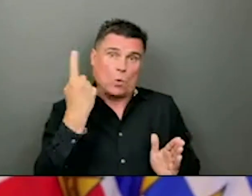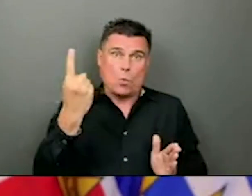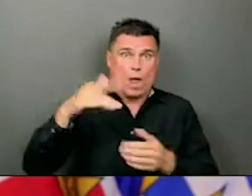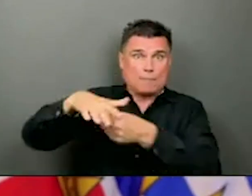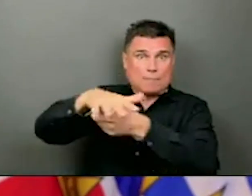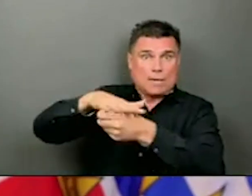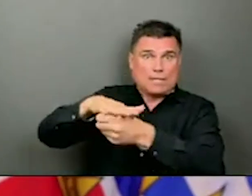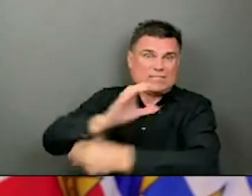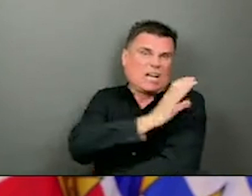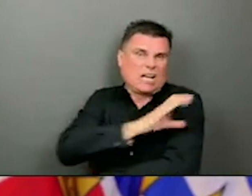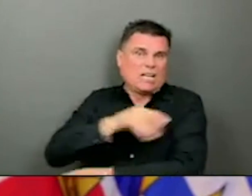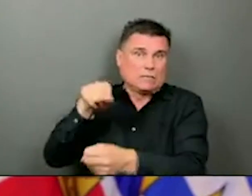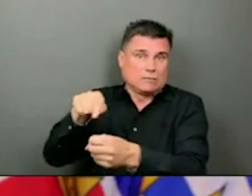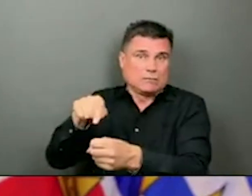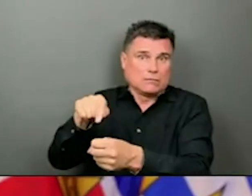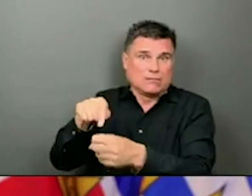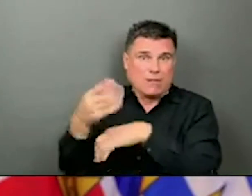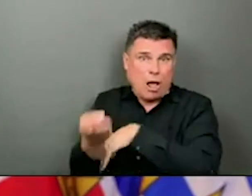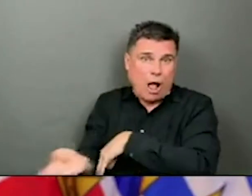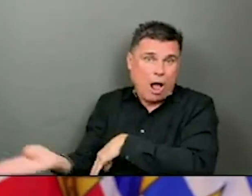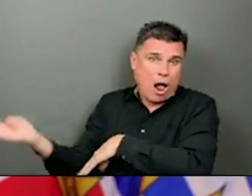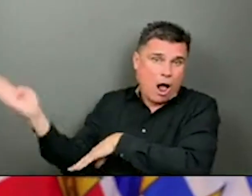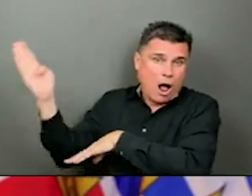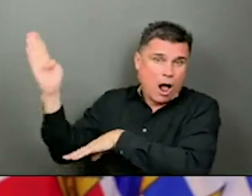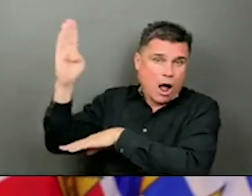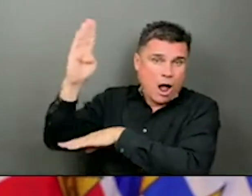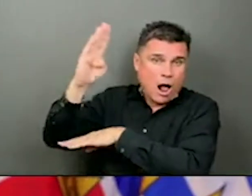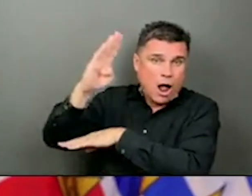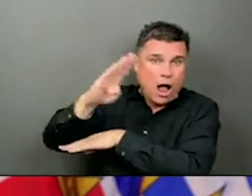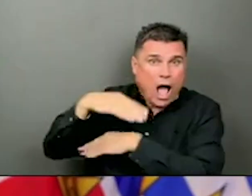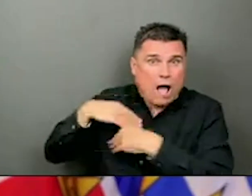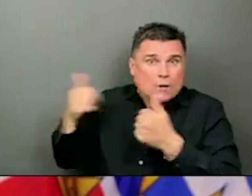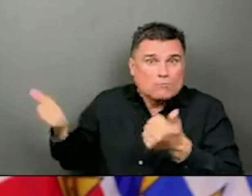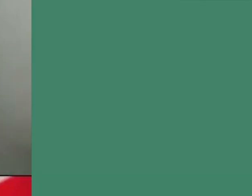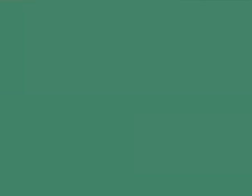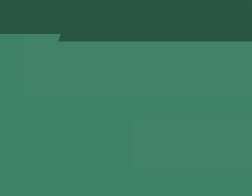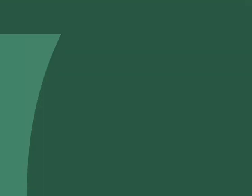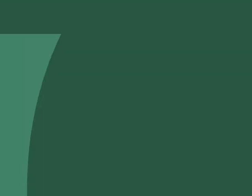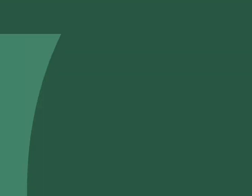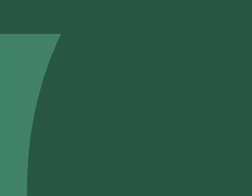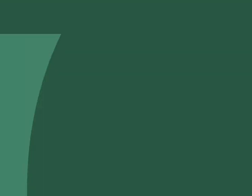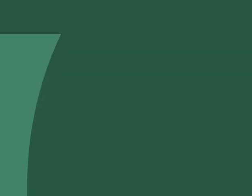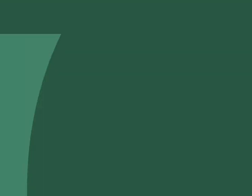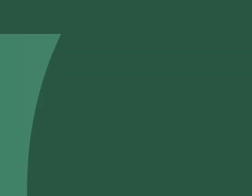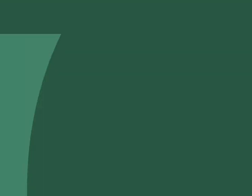appointments were cancelled because of lack of vaccine. That's not an issue that I'm aware of.